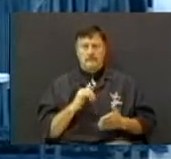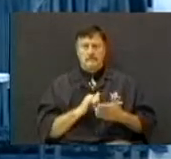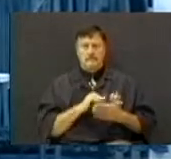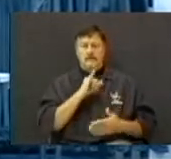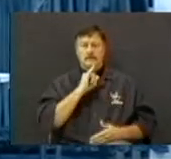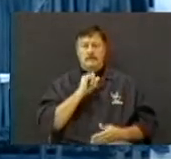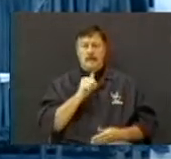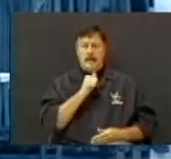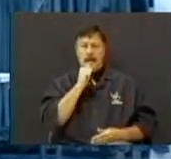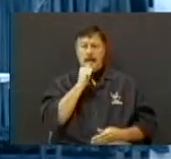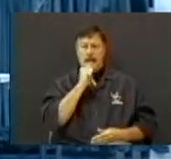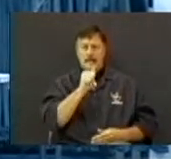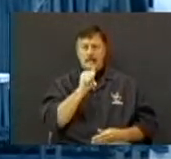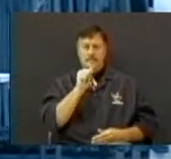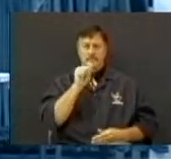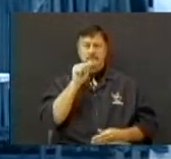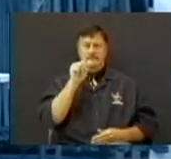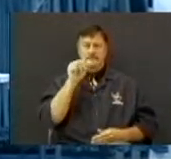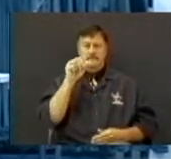61-year-old man almost.